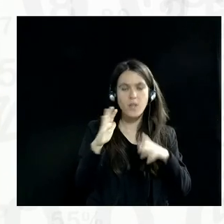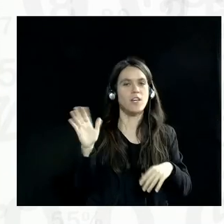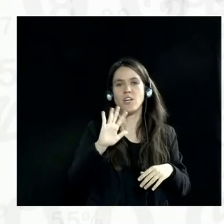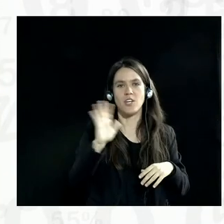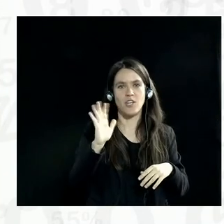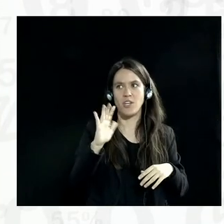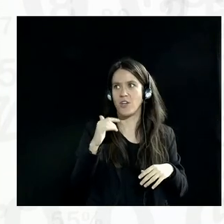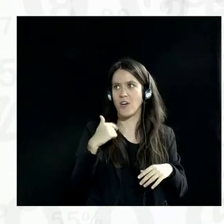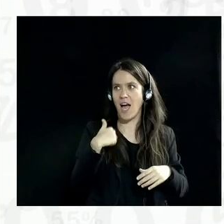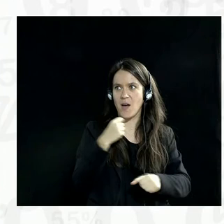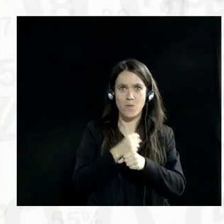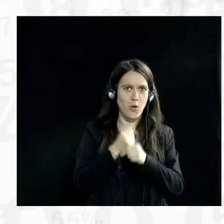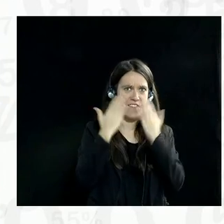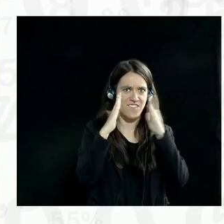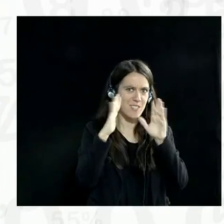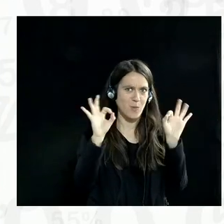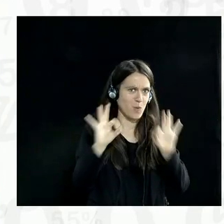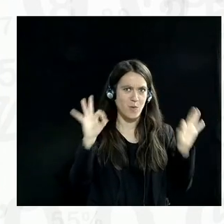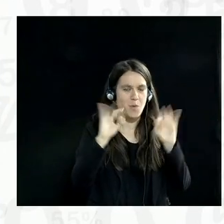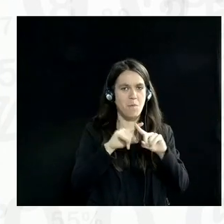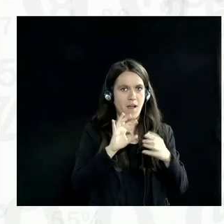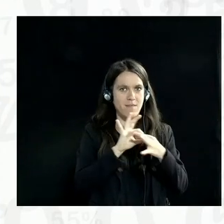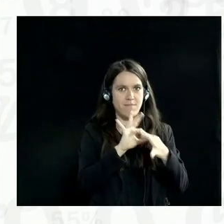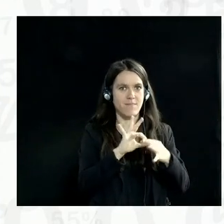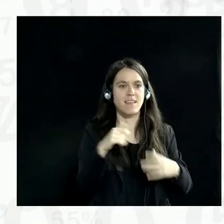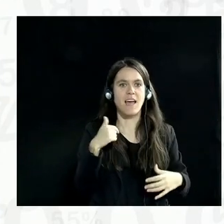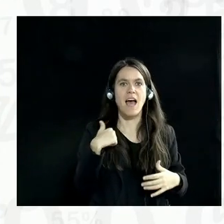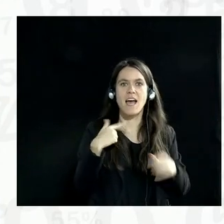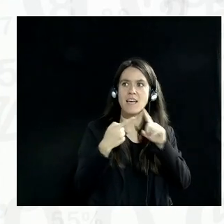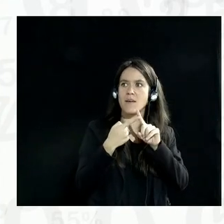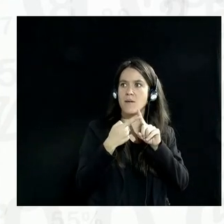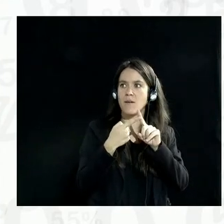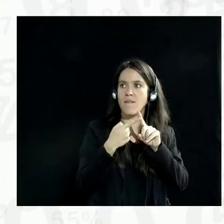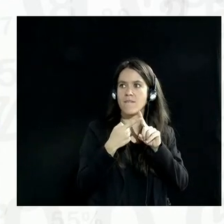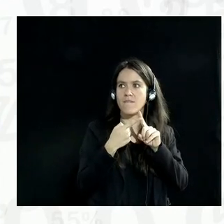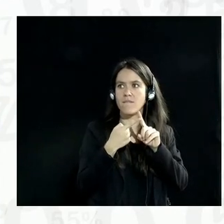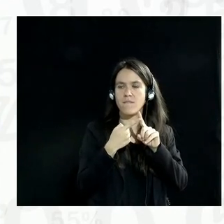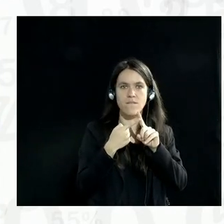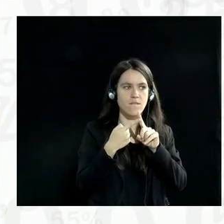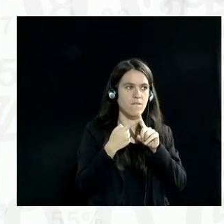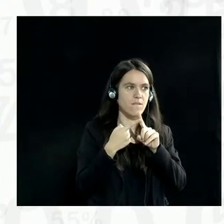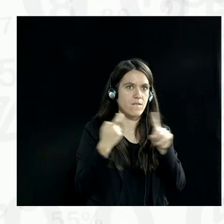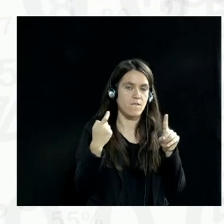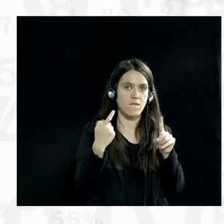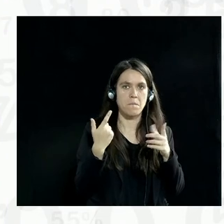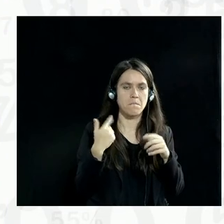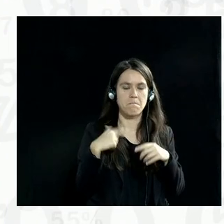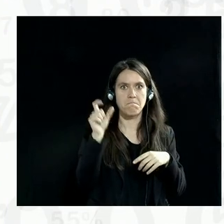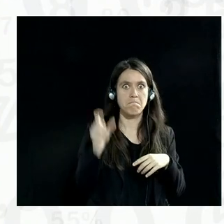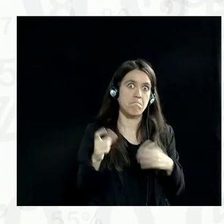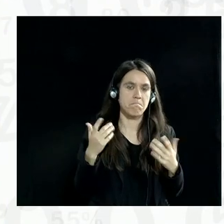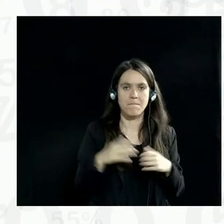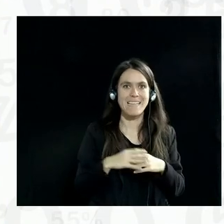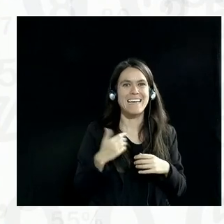Facebook, but I know them very well. Okay. My name is Andrew Schroeder. I'm from Direct Relief. And I wanted to respond to the point